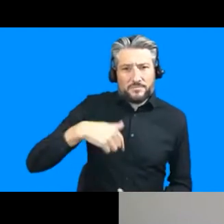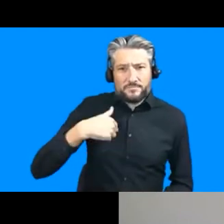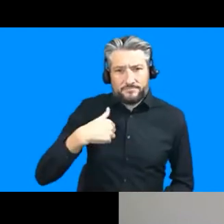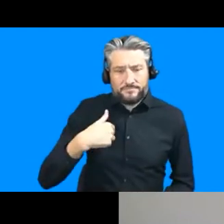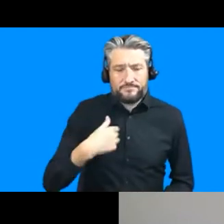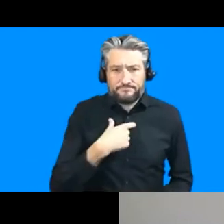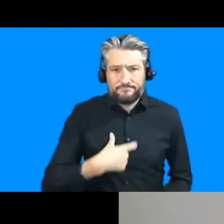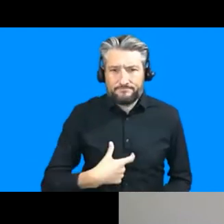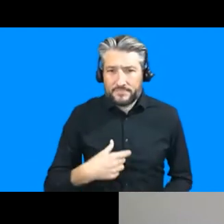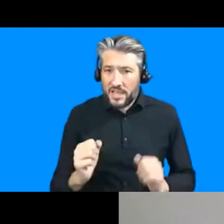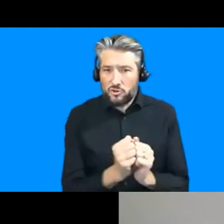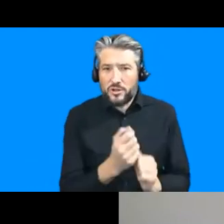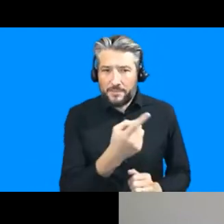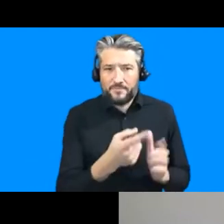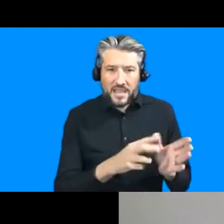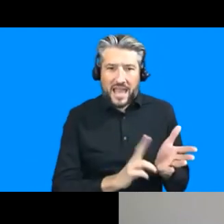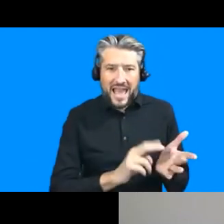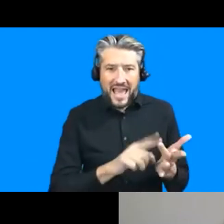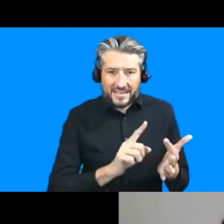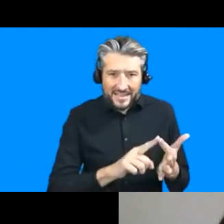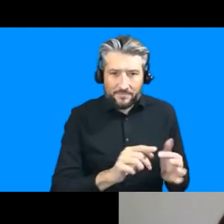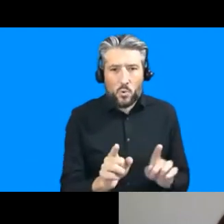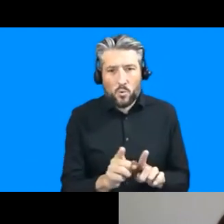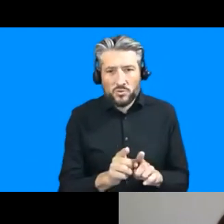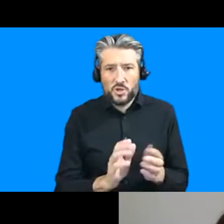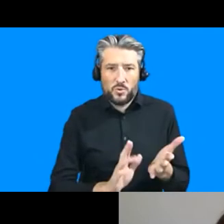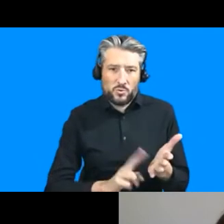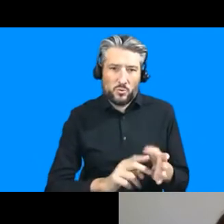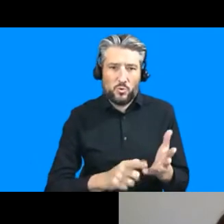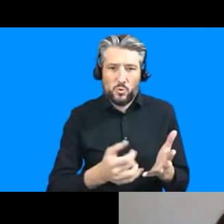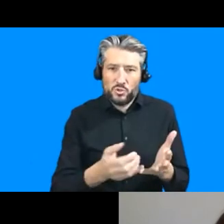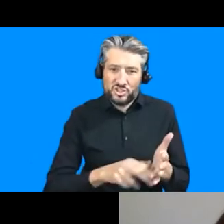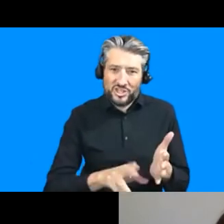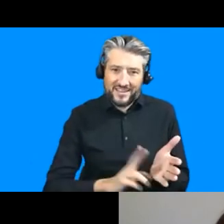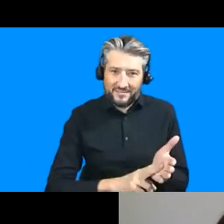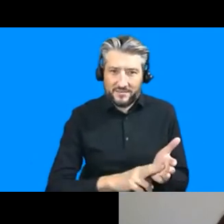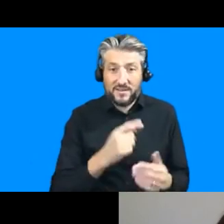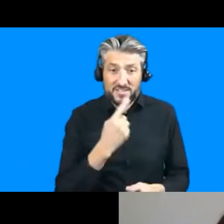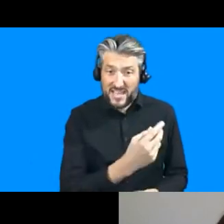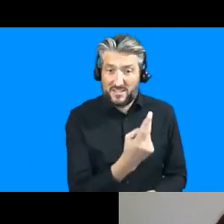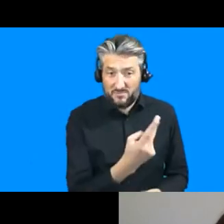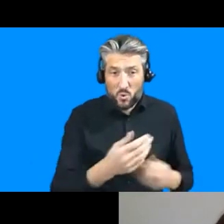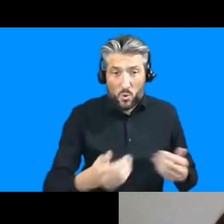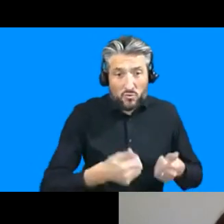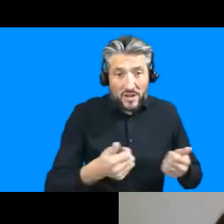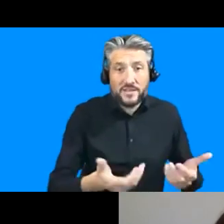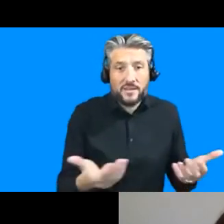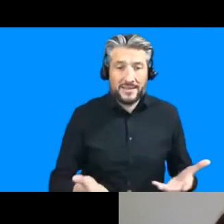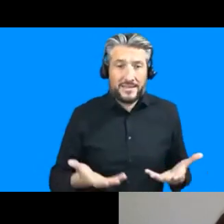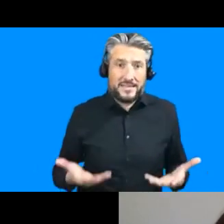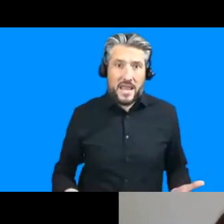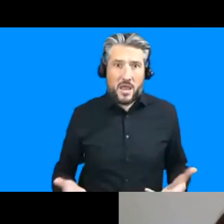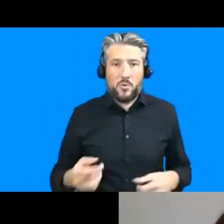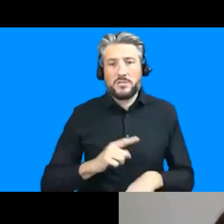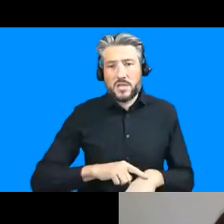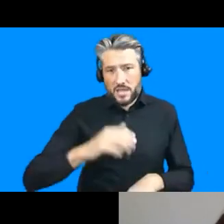with what anny and nosheen have said it's this is this is a moment if any for us to constantly remind ourselves as researchers uh